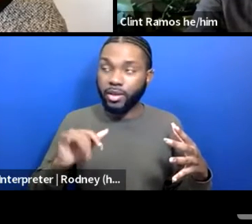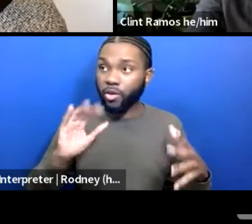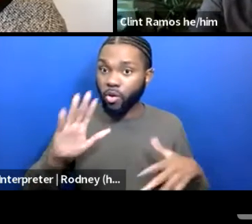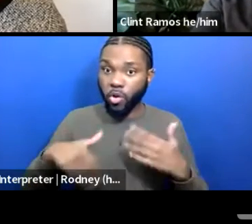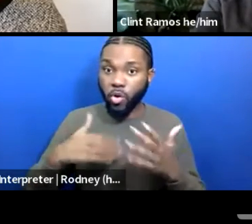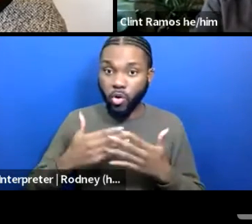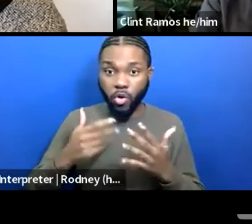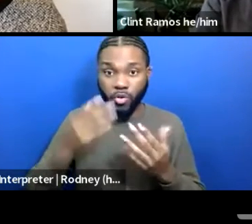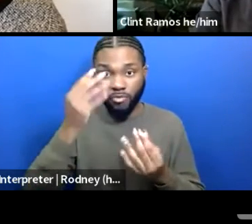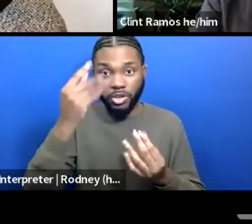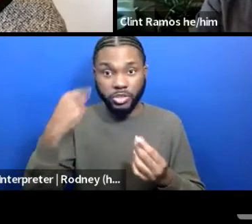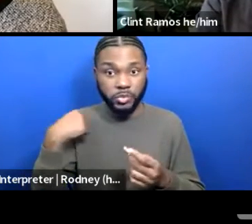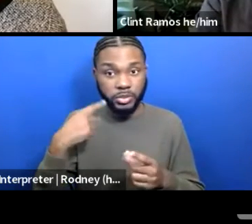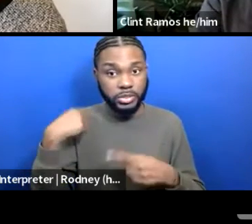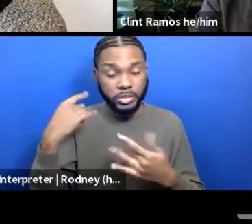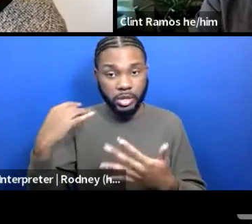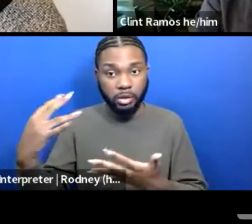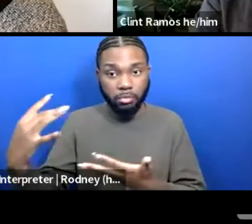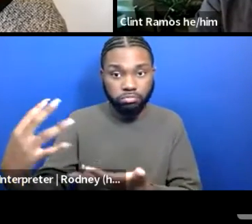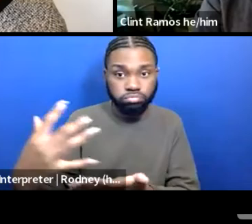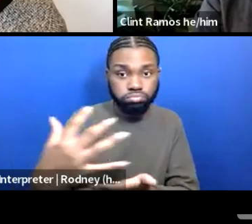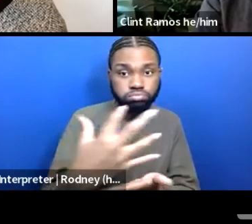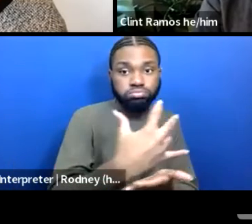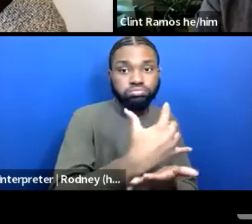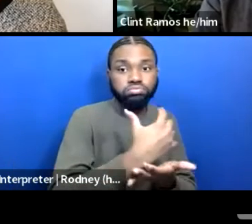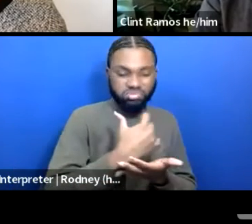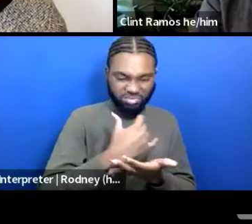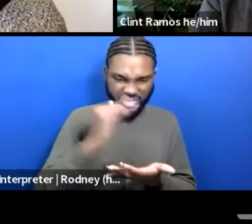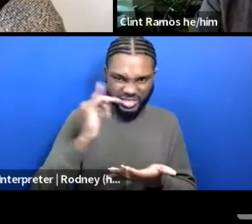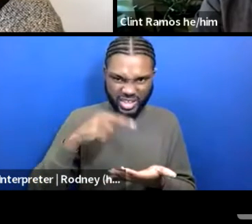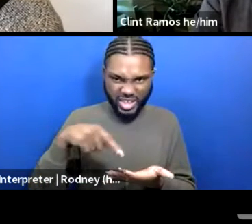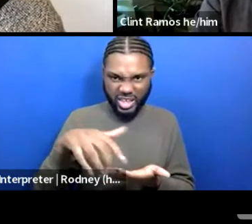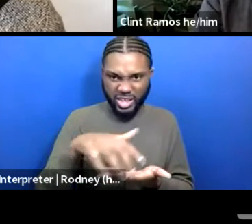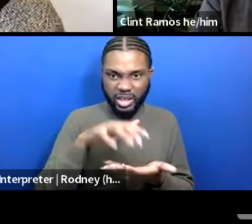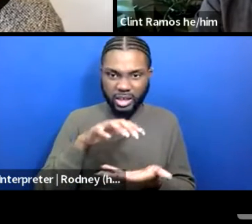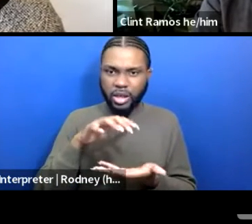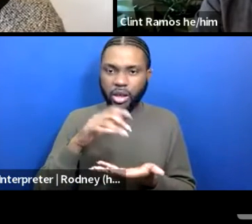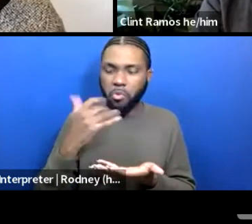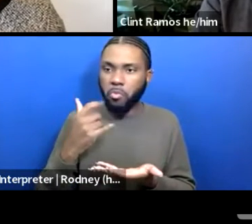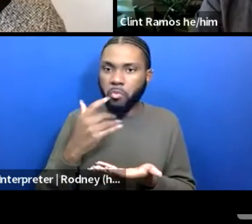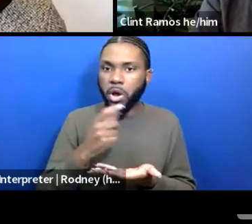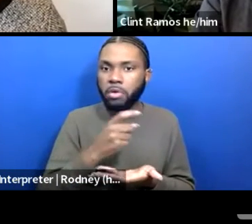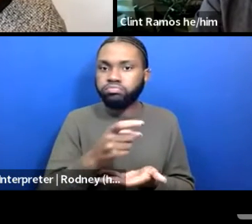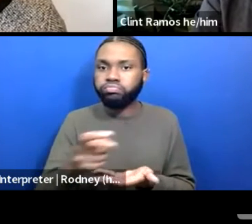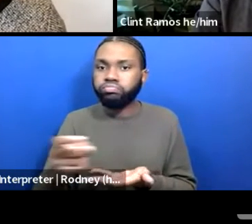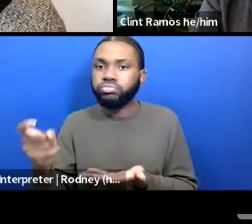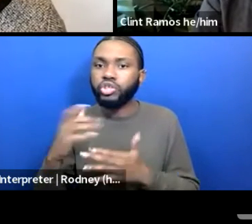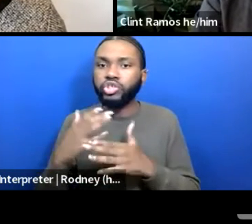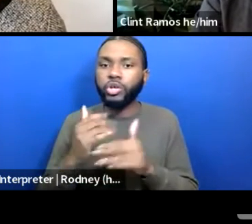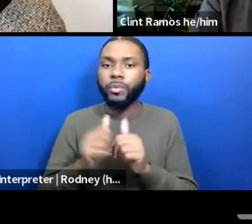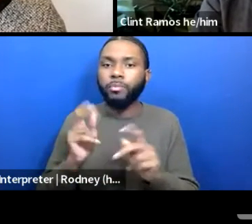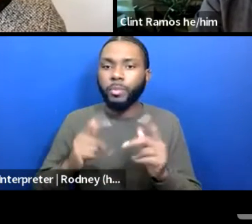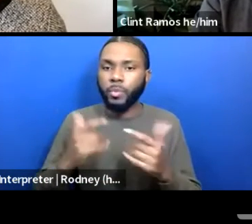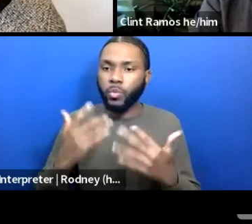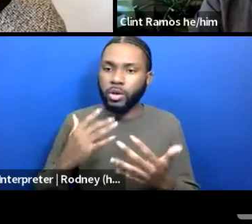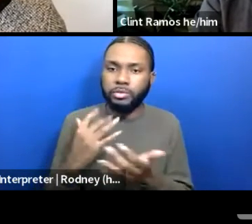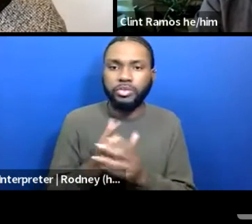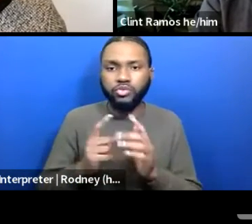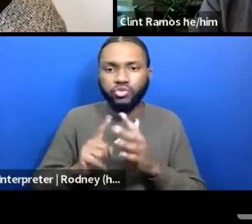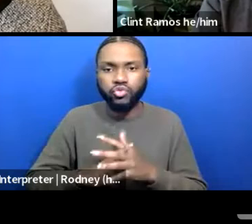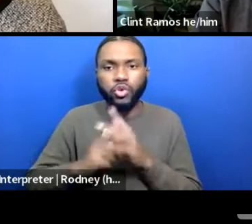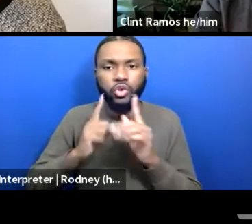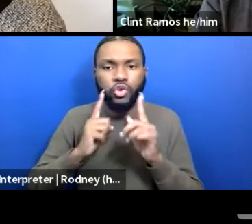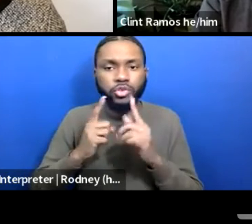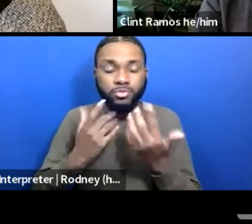stuff that we've learned. Let's share this with as many people as possible. Let's get this conversation started. Find a